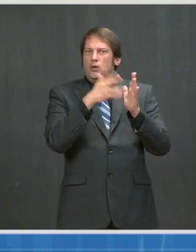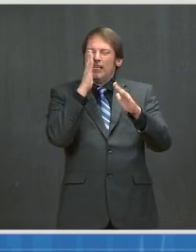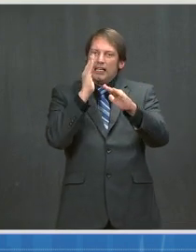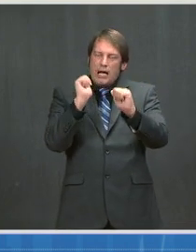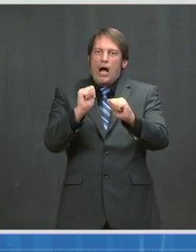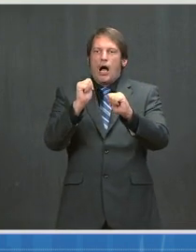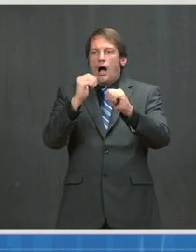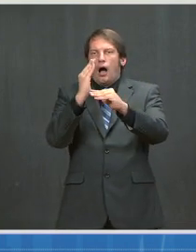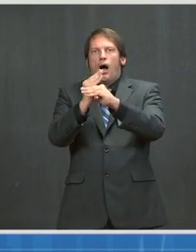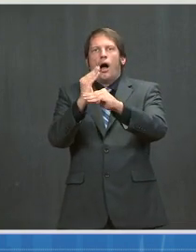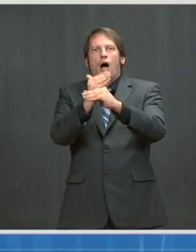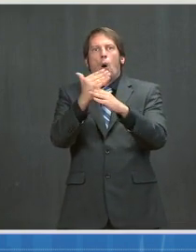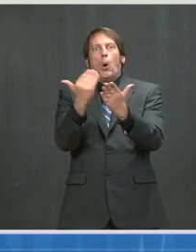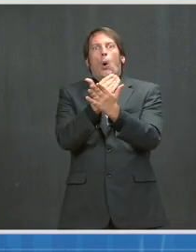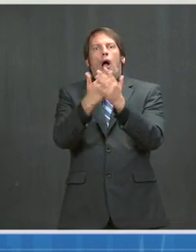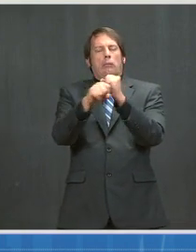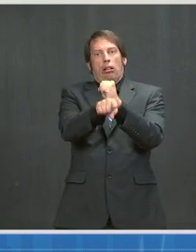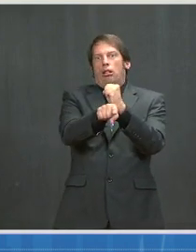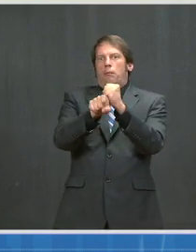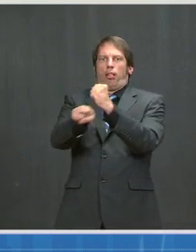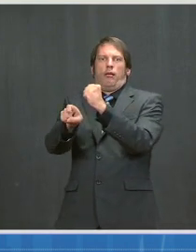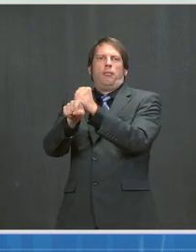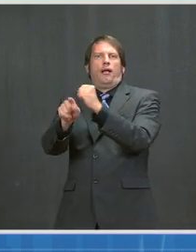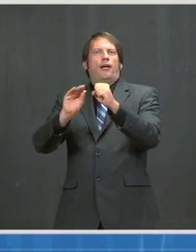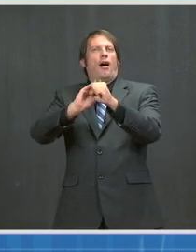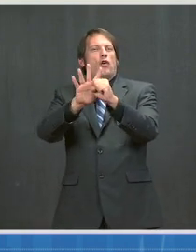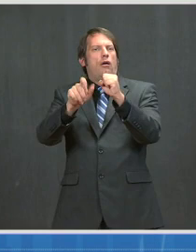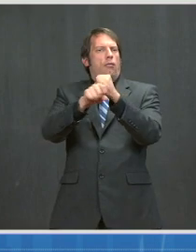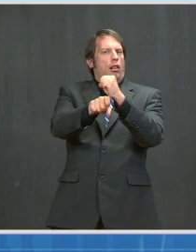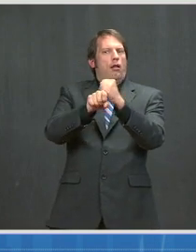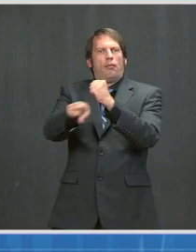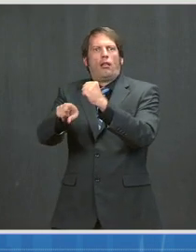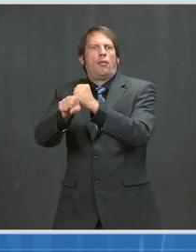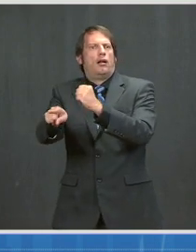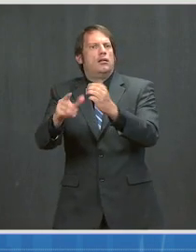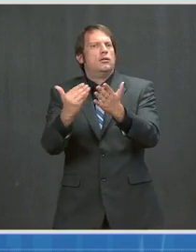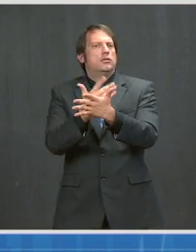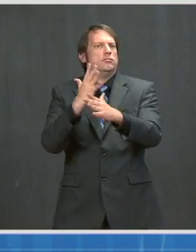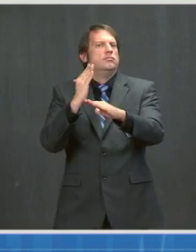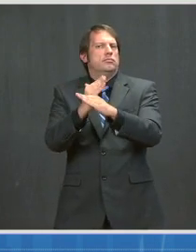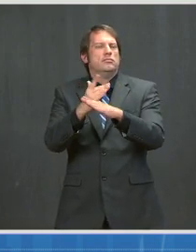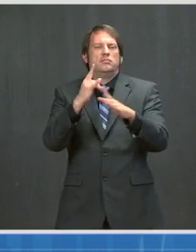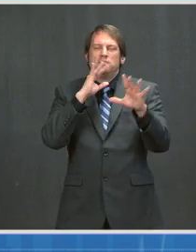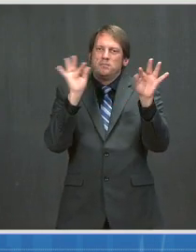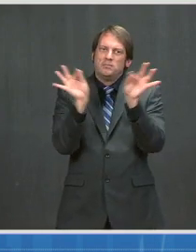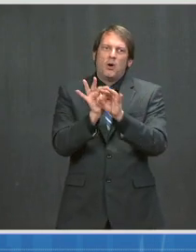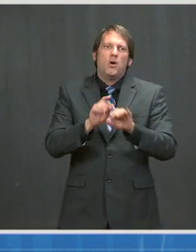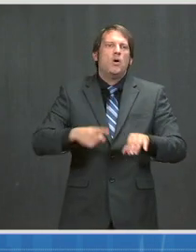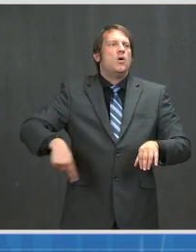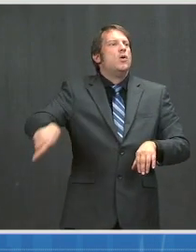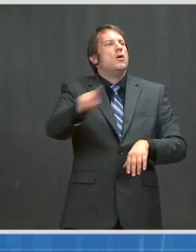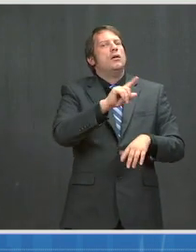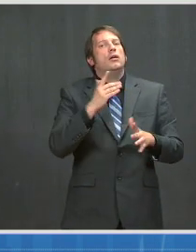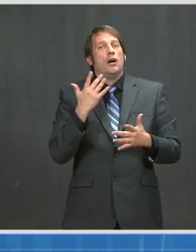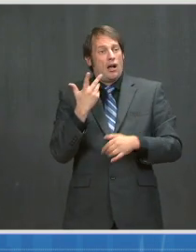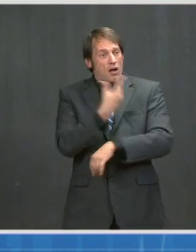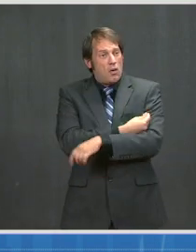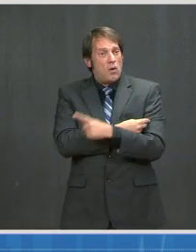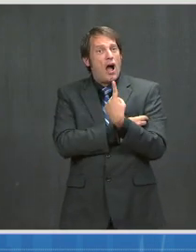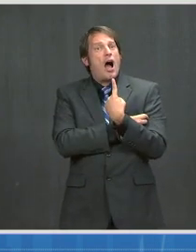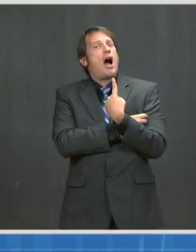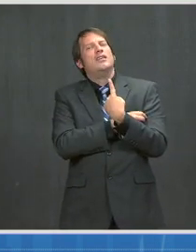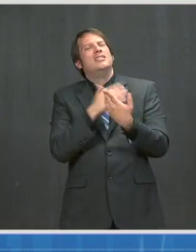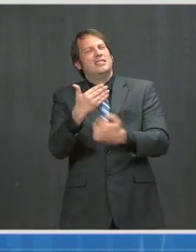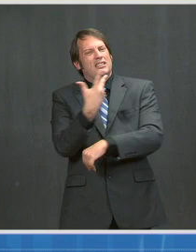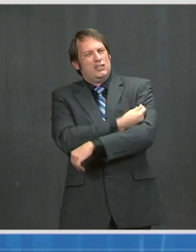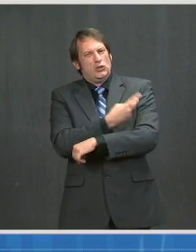you're in a tenuous zone if you don't have the full impact. So there is some merit to the arguments that there are made, and we